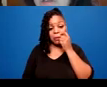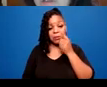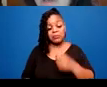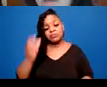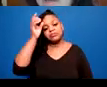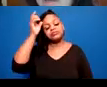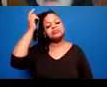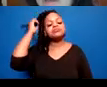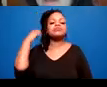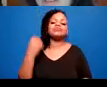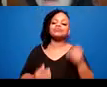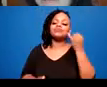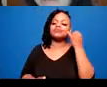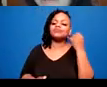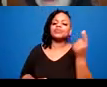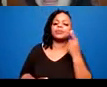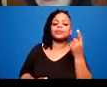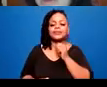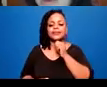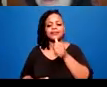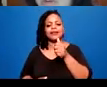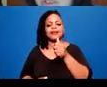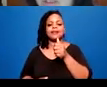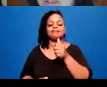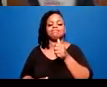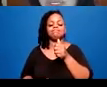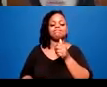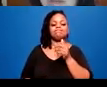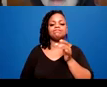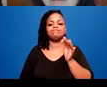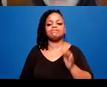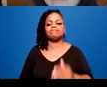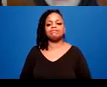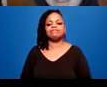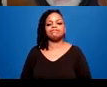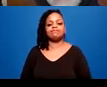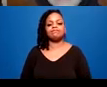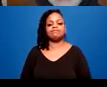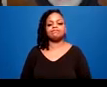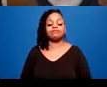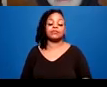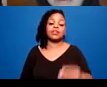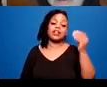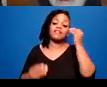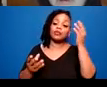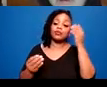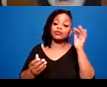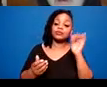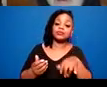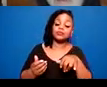as trauma-informed as it could be. So my answer is, I don't know,